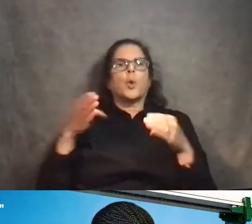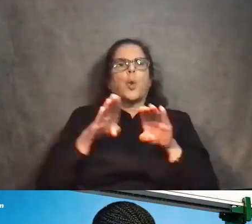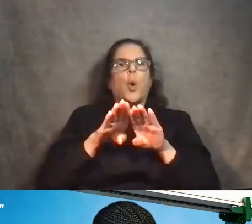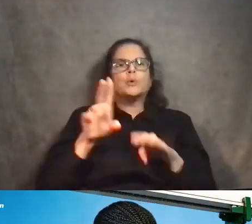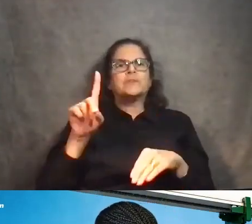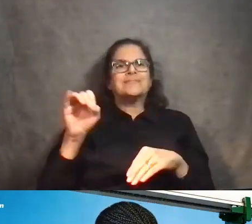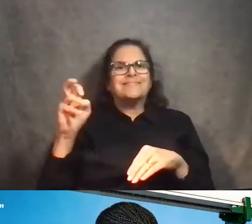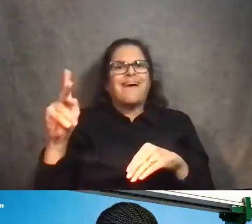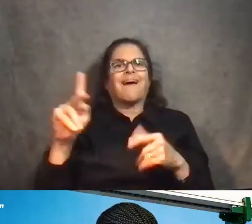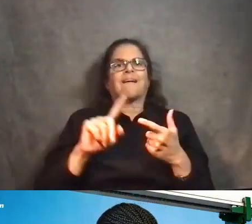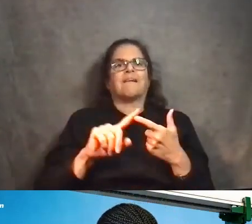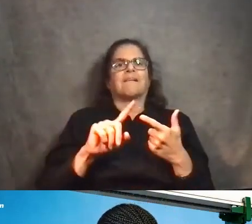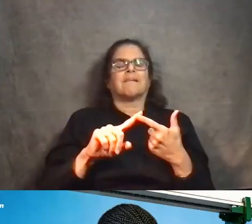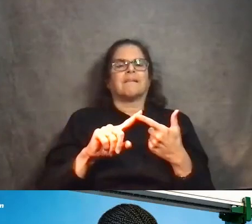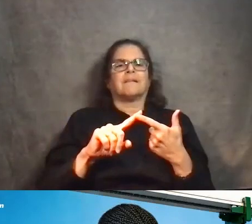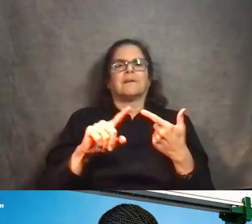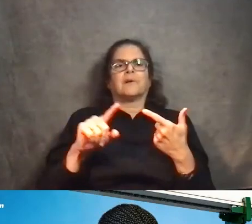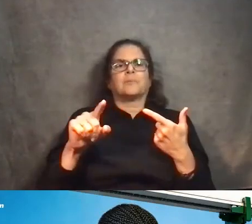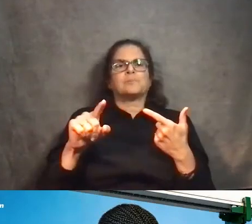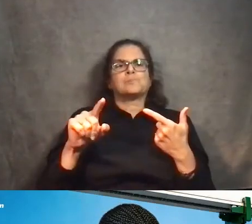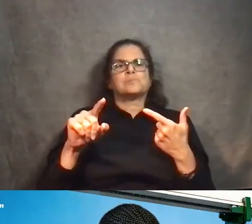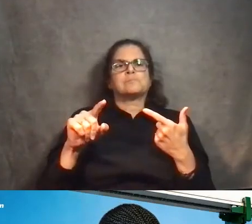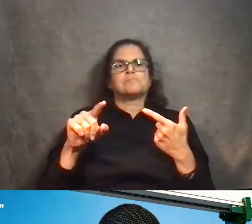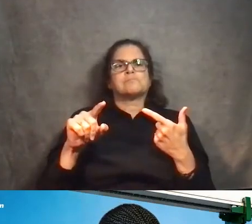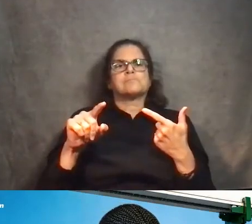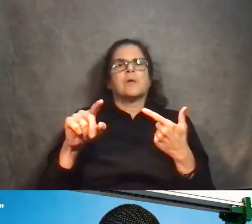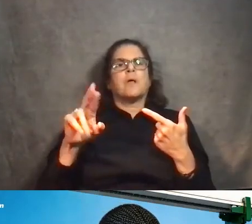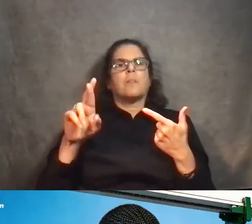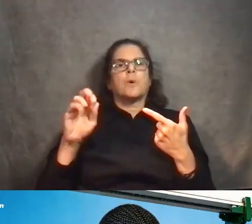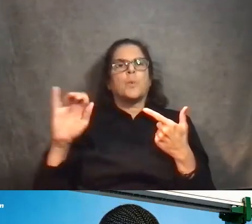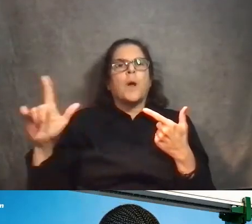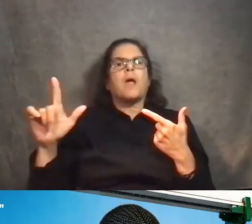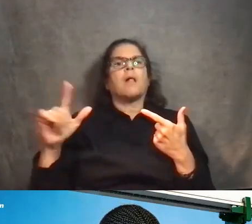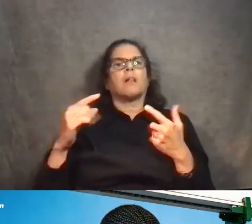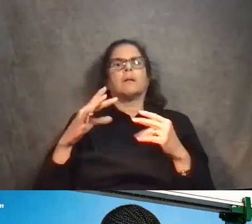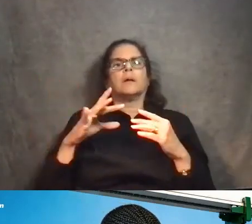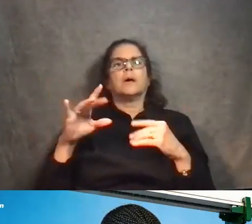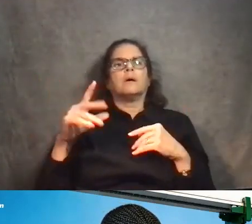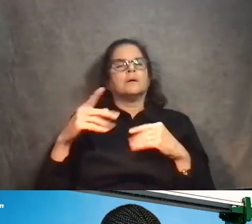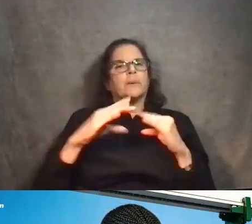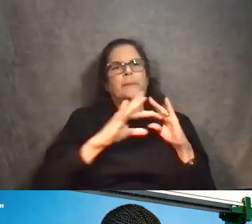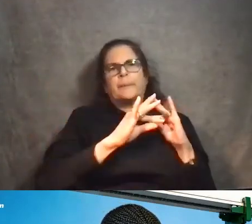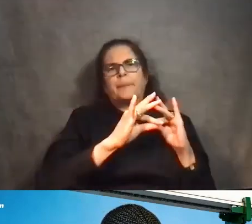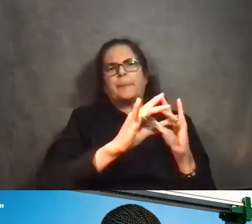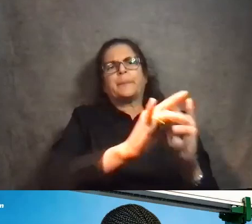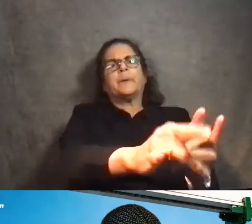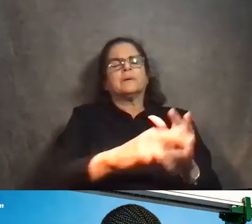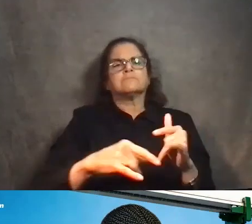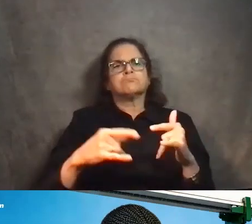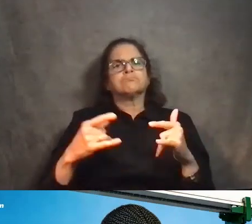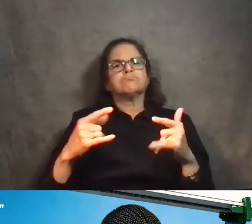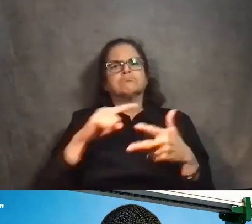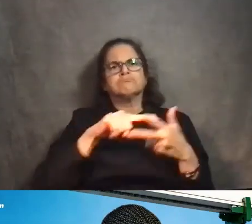sound getting to the end user. So again, that sound is deflected straight up from those precast noise walls. So I think the end